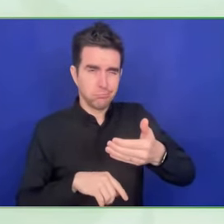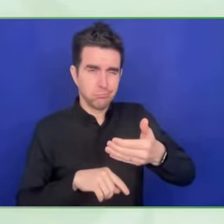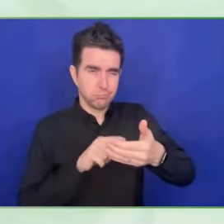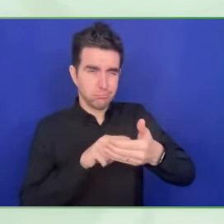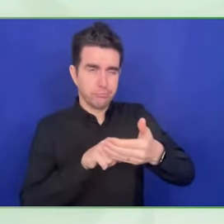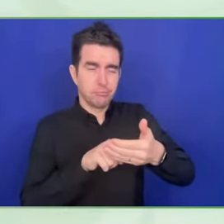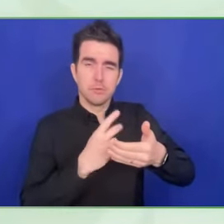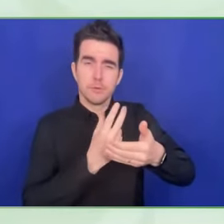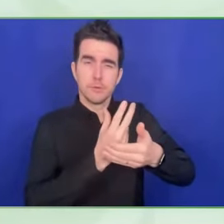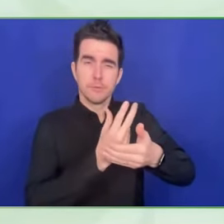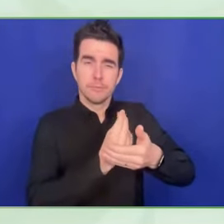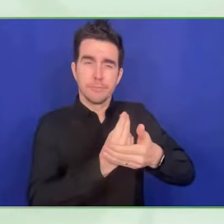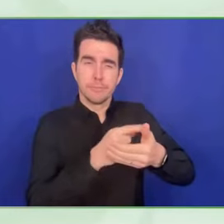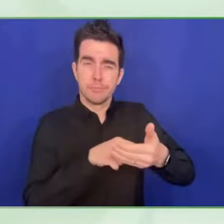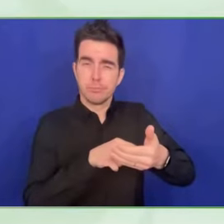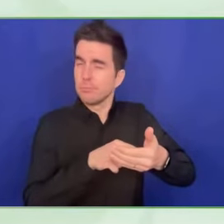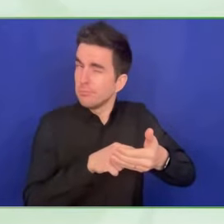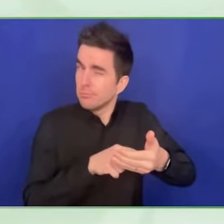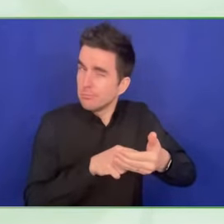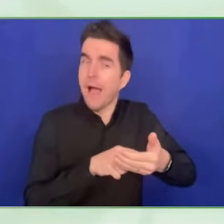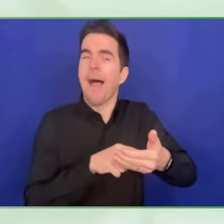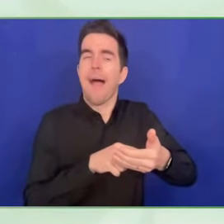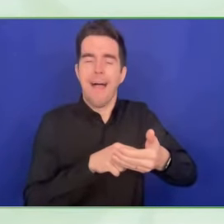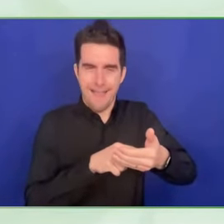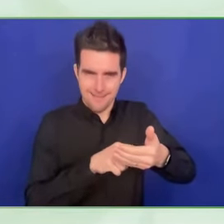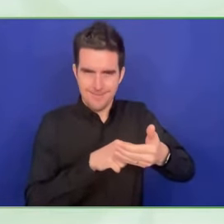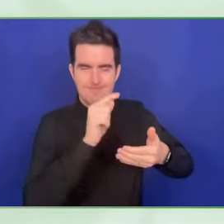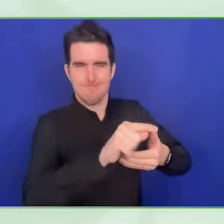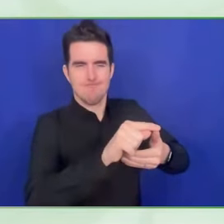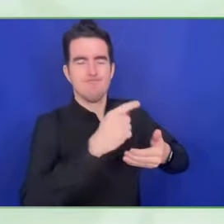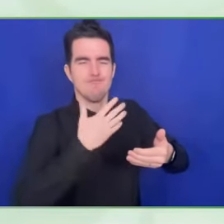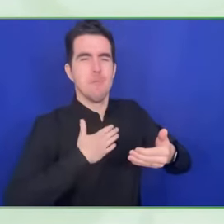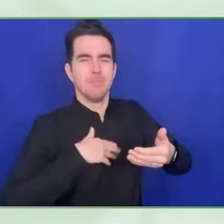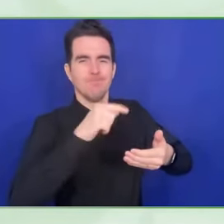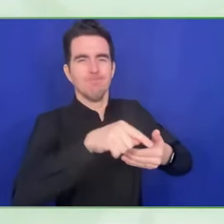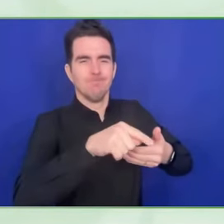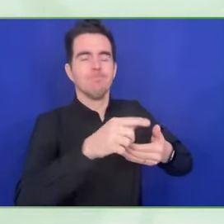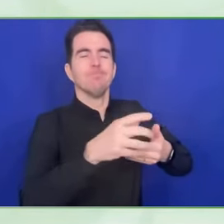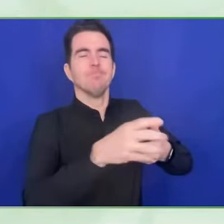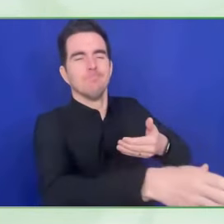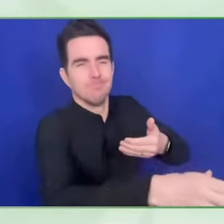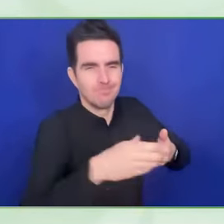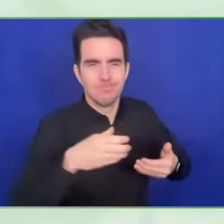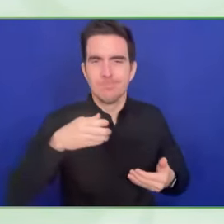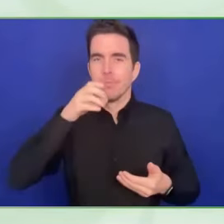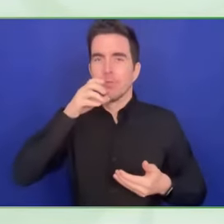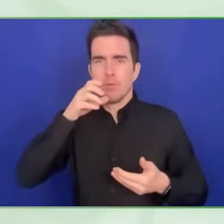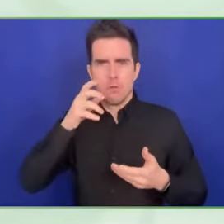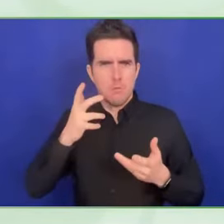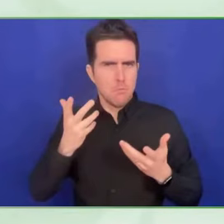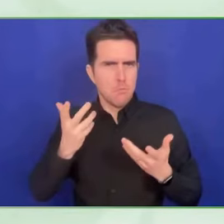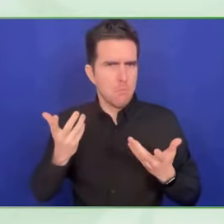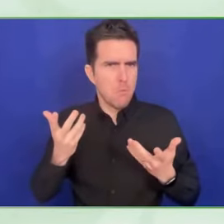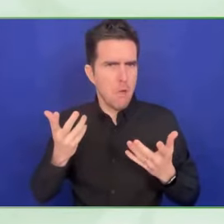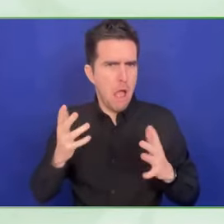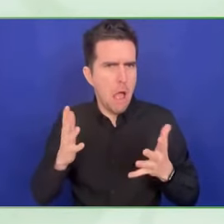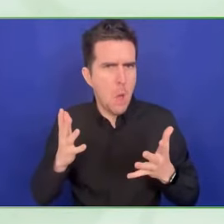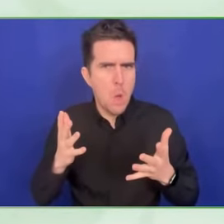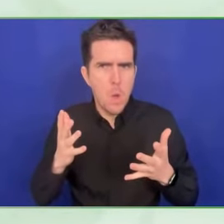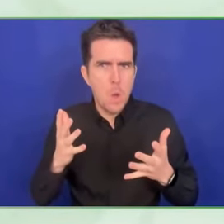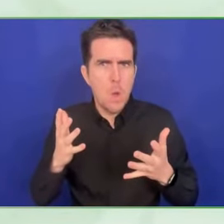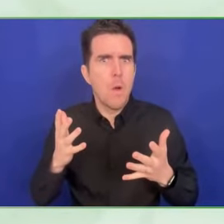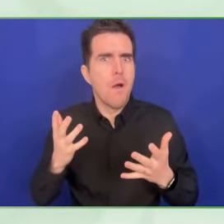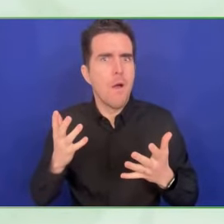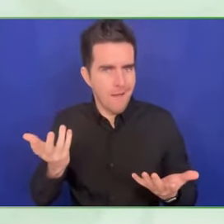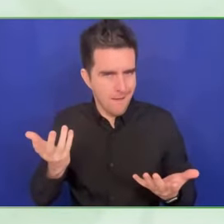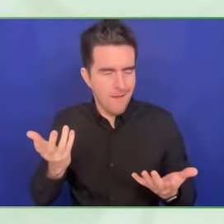and then it's giving to you the text or the thing that you have in front of you. But where